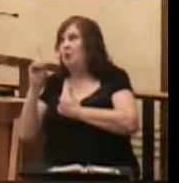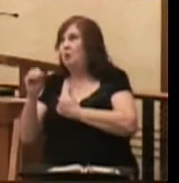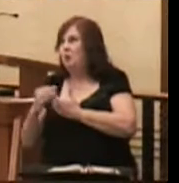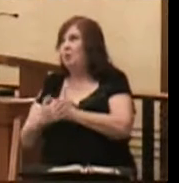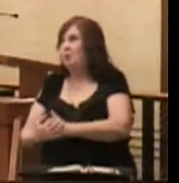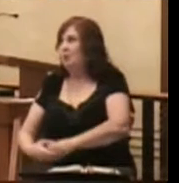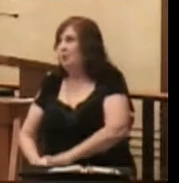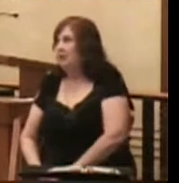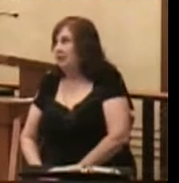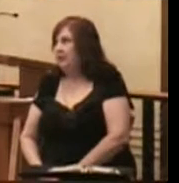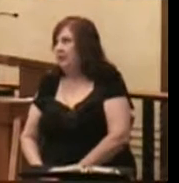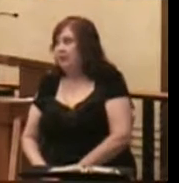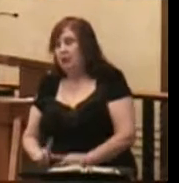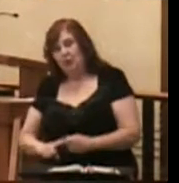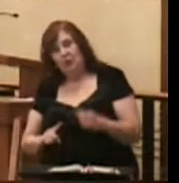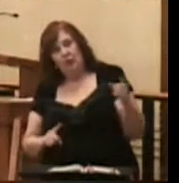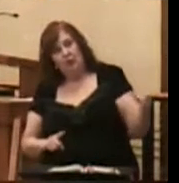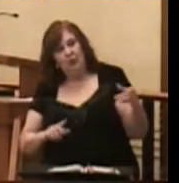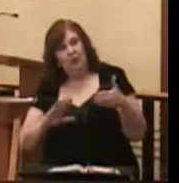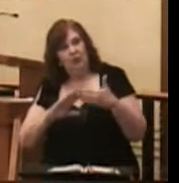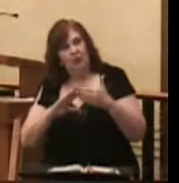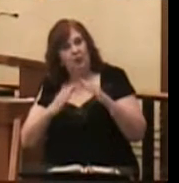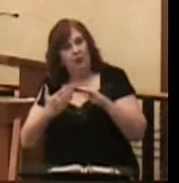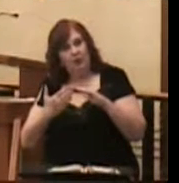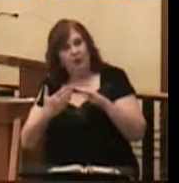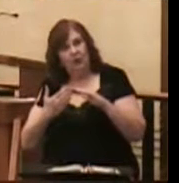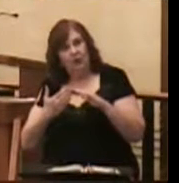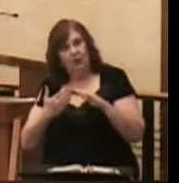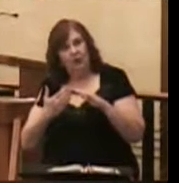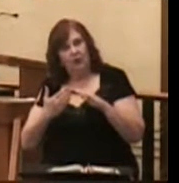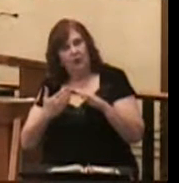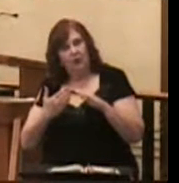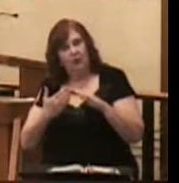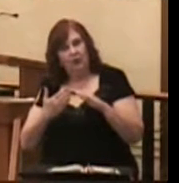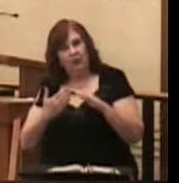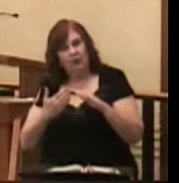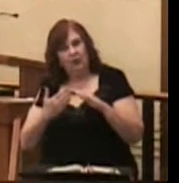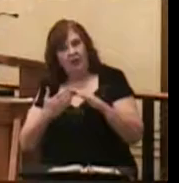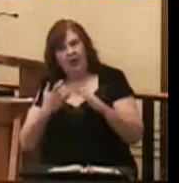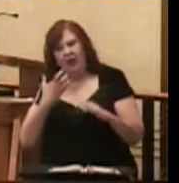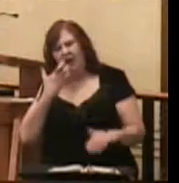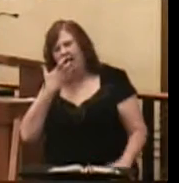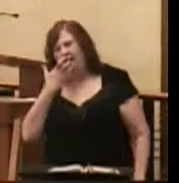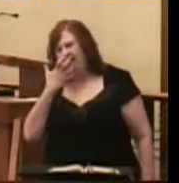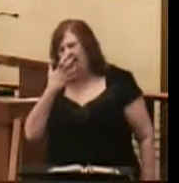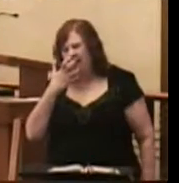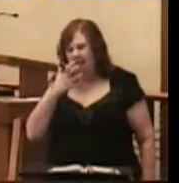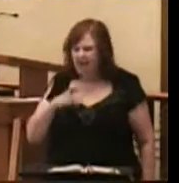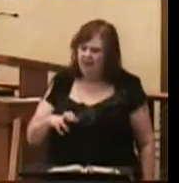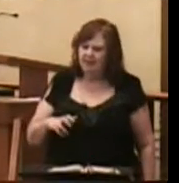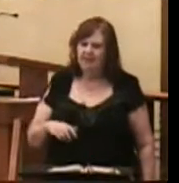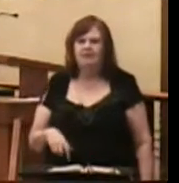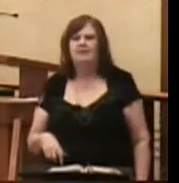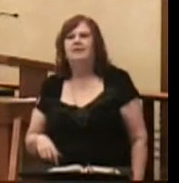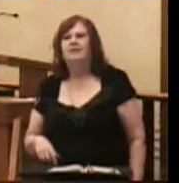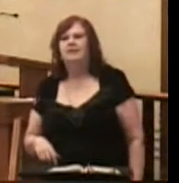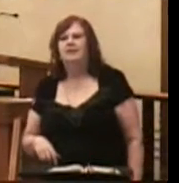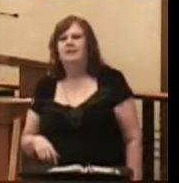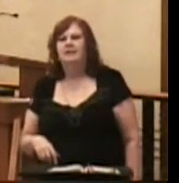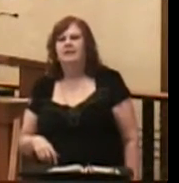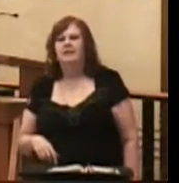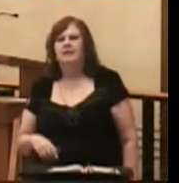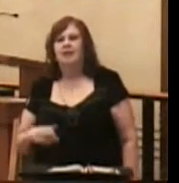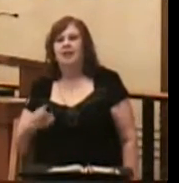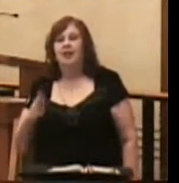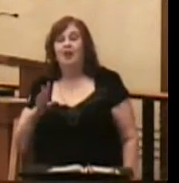to Nineveh. And it is hot. So